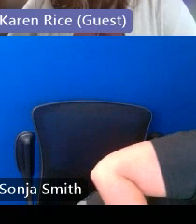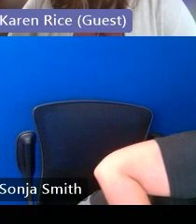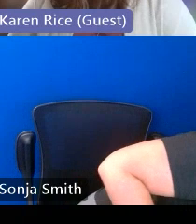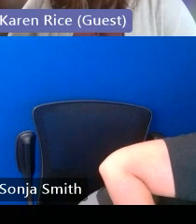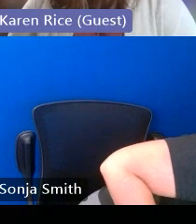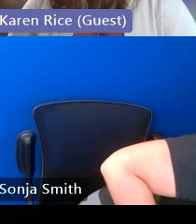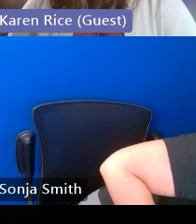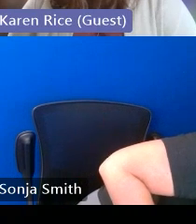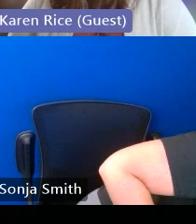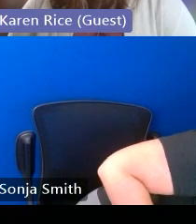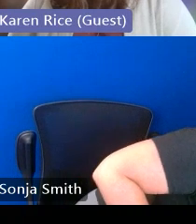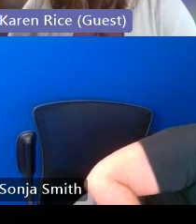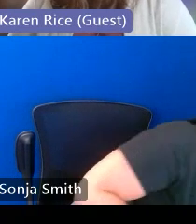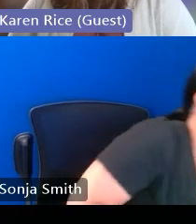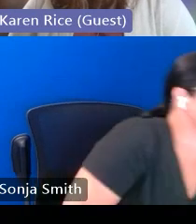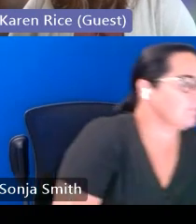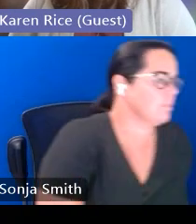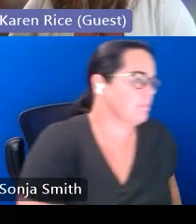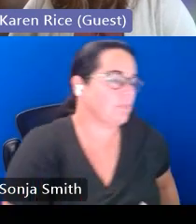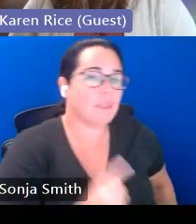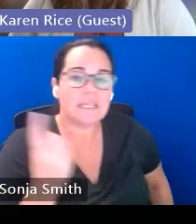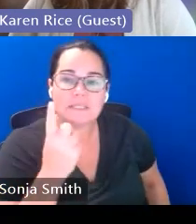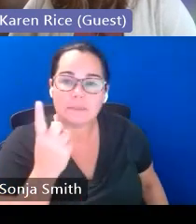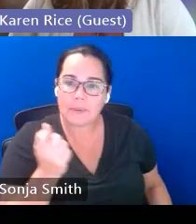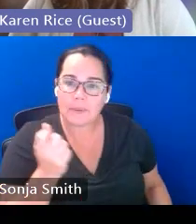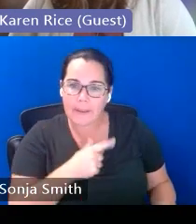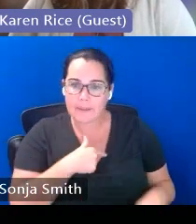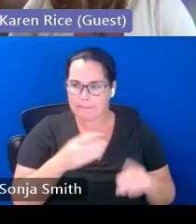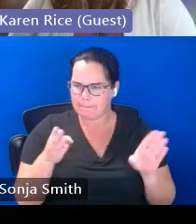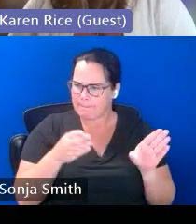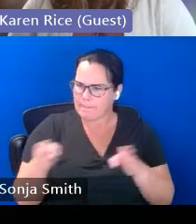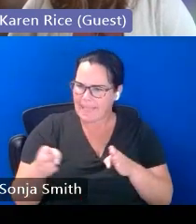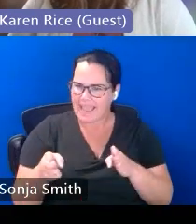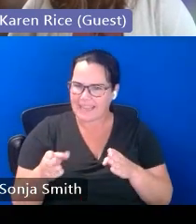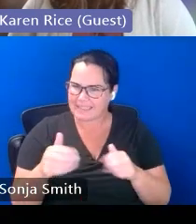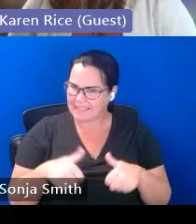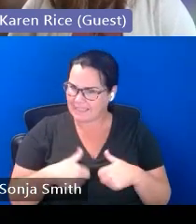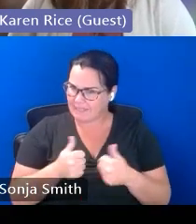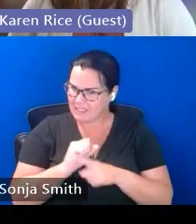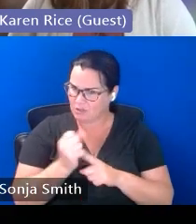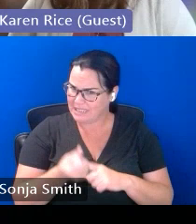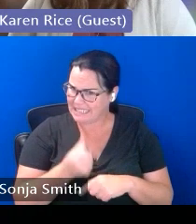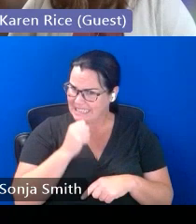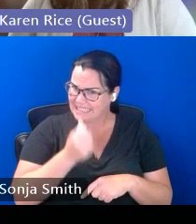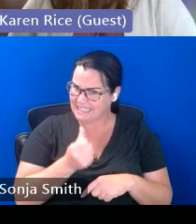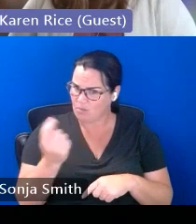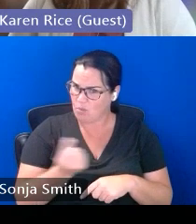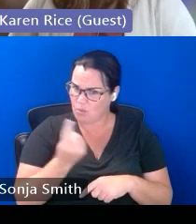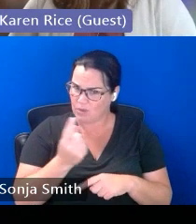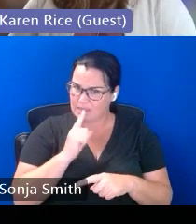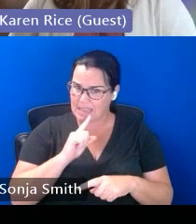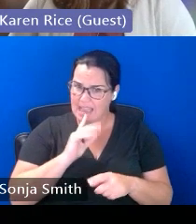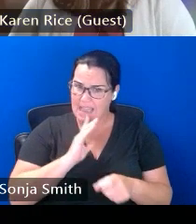so somebody asked a planned living situation isn't always adequate and i would say that's true